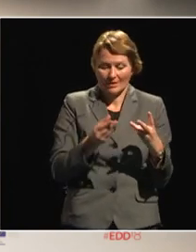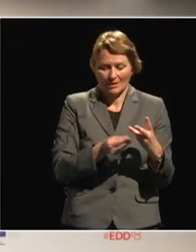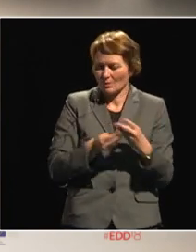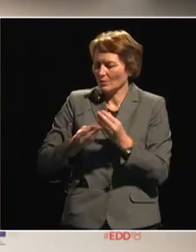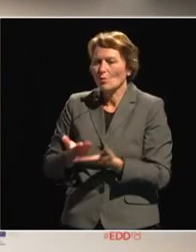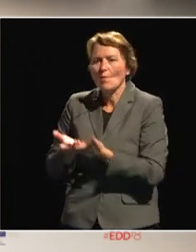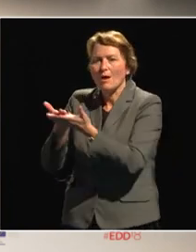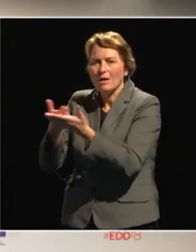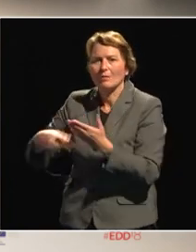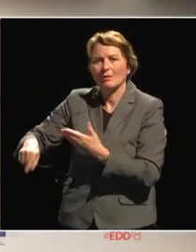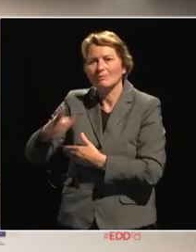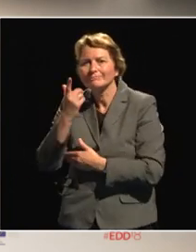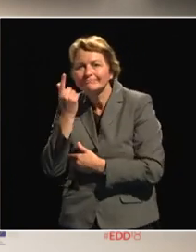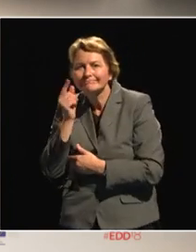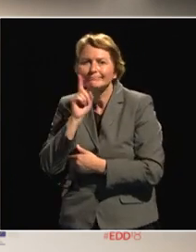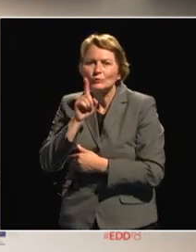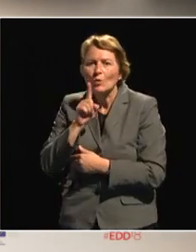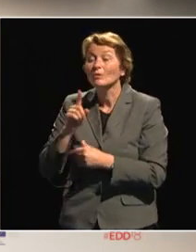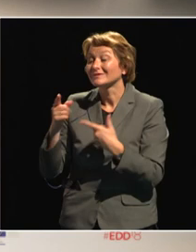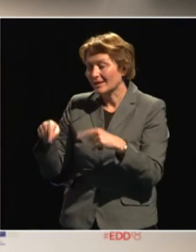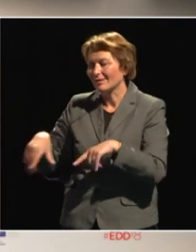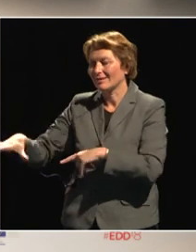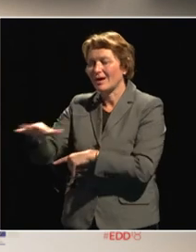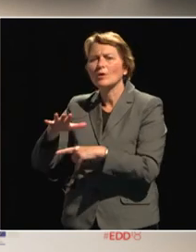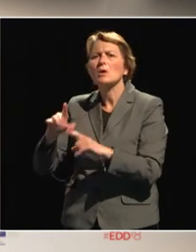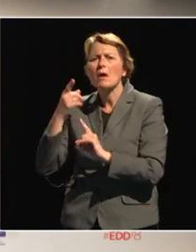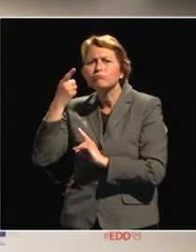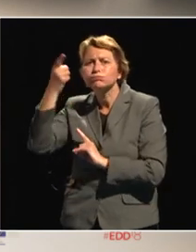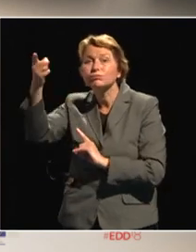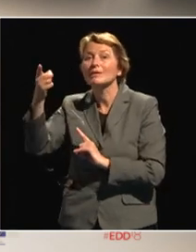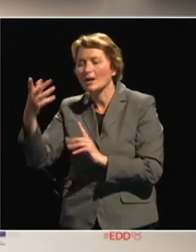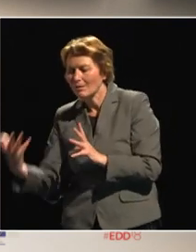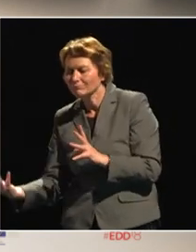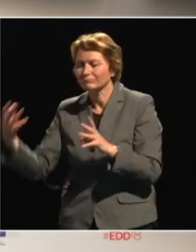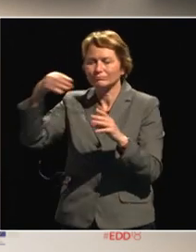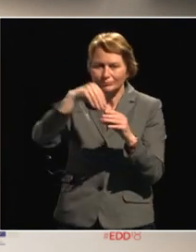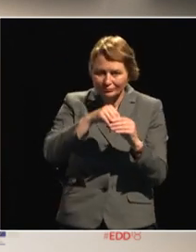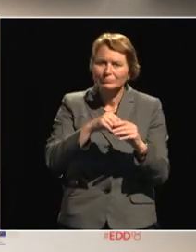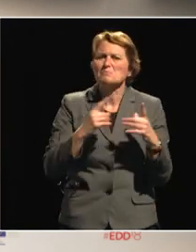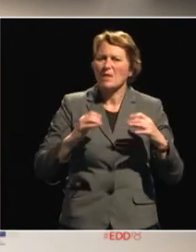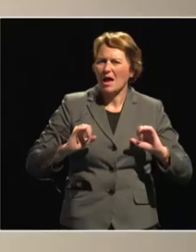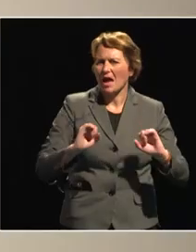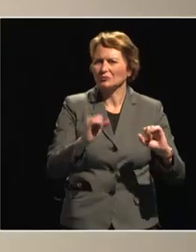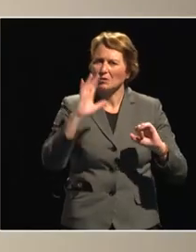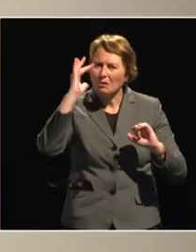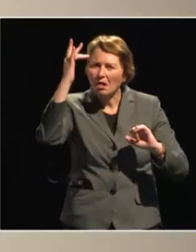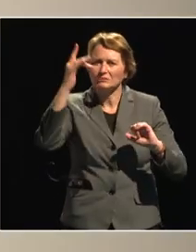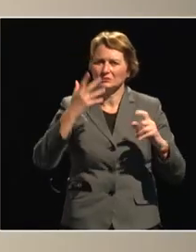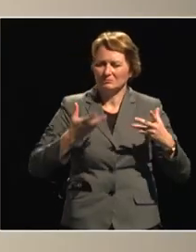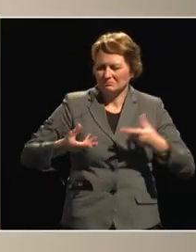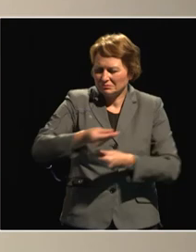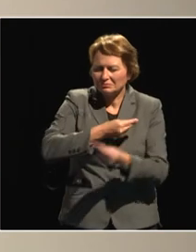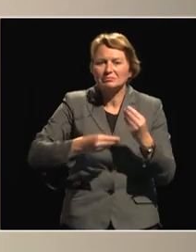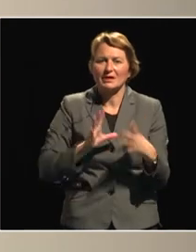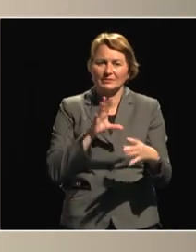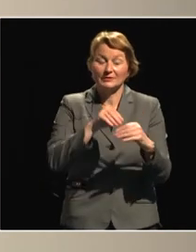in rural areas and to their meaningful participation in agricultural economic activities successful